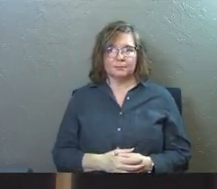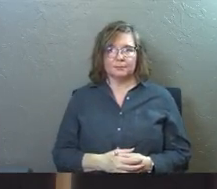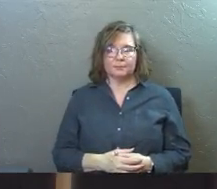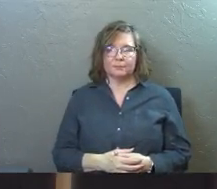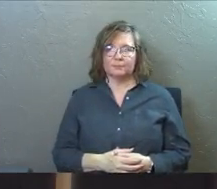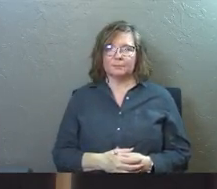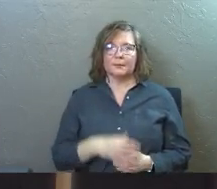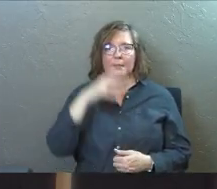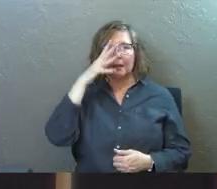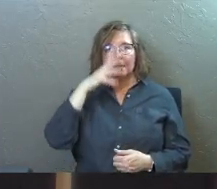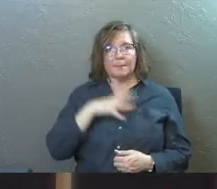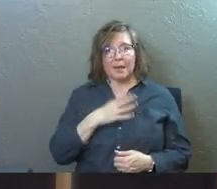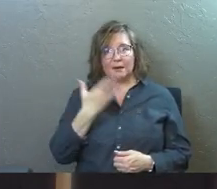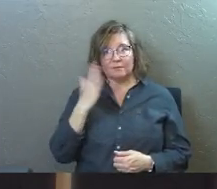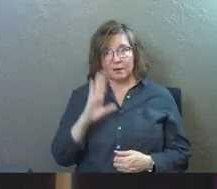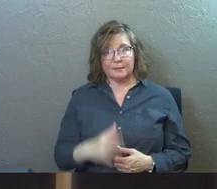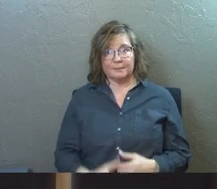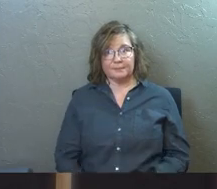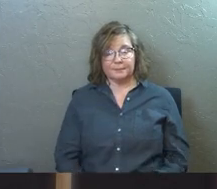man of God.